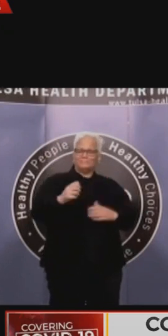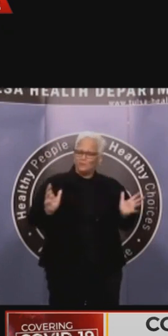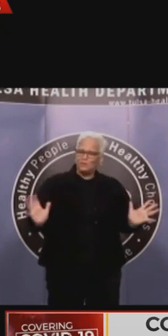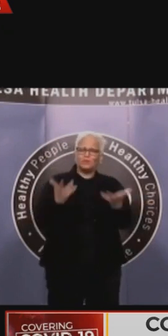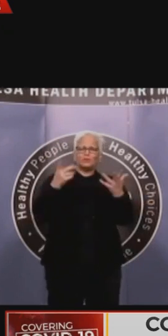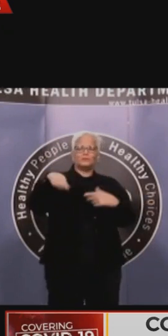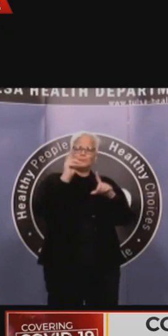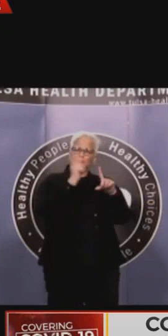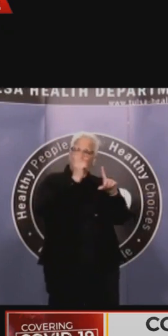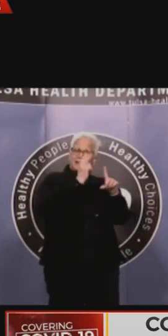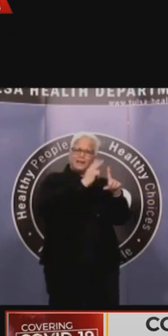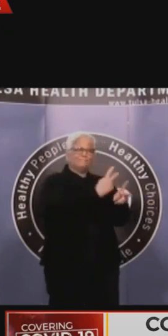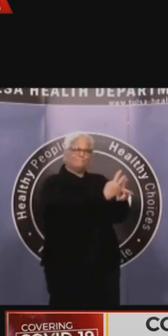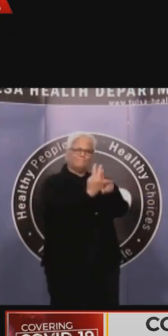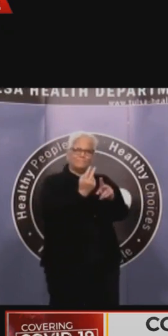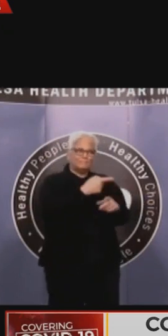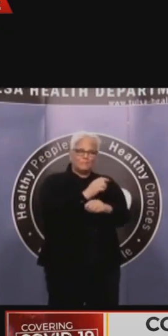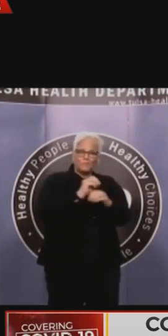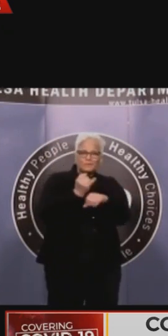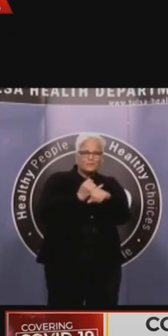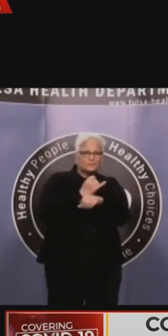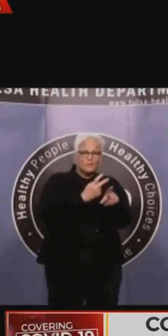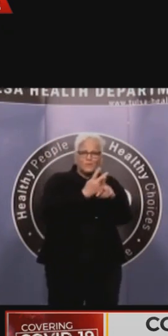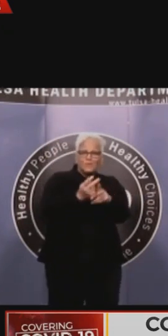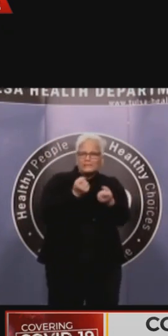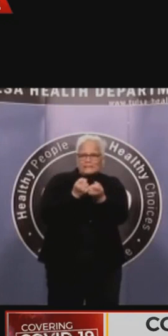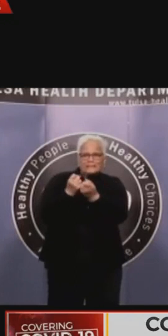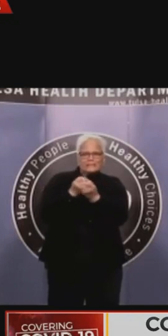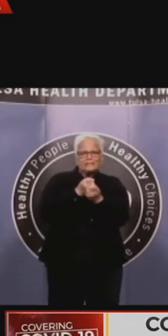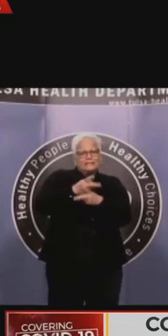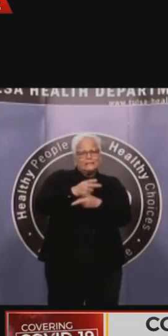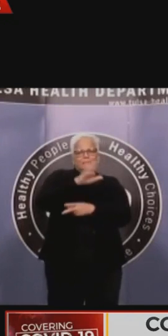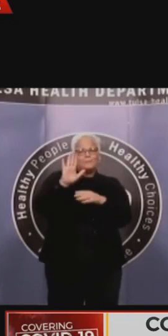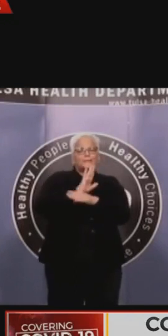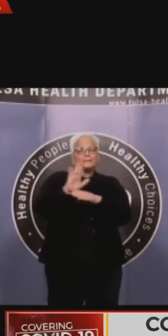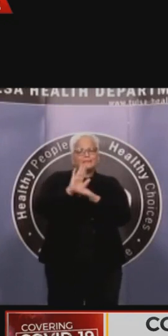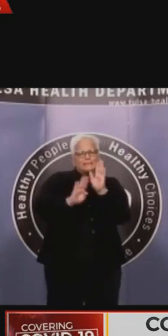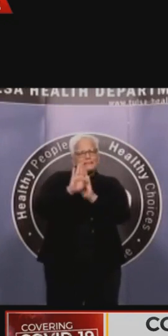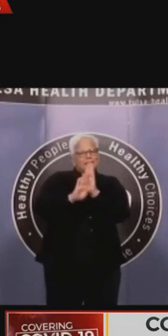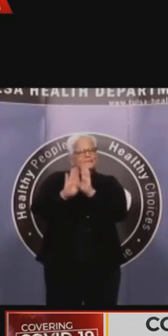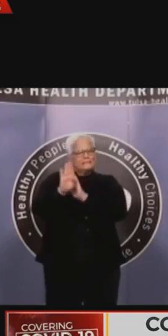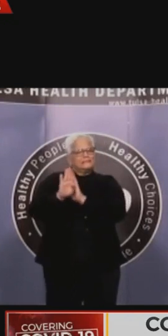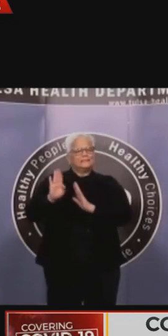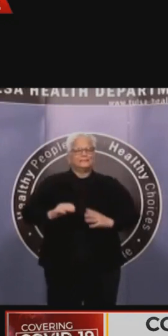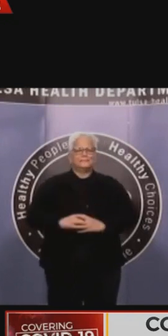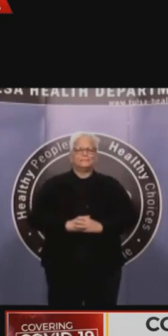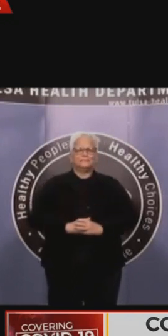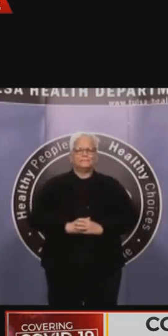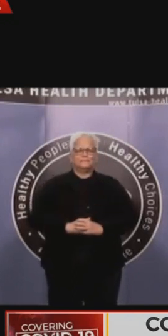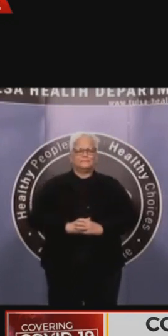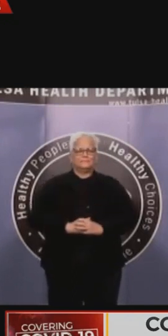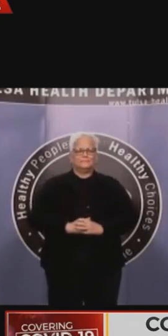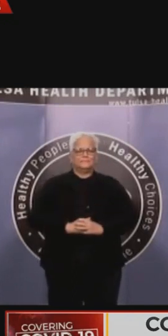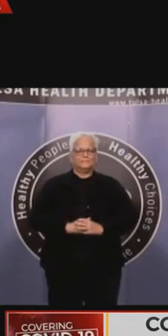we could afford locally, hits the streets here in Tulsa. If you're a business owner, and I just had a business owner reach out to me